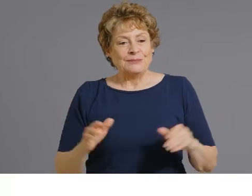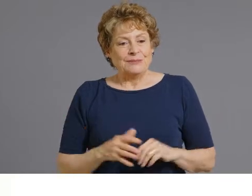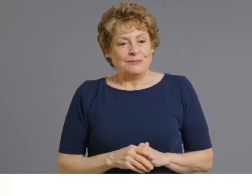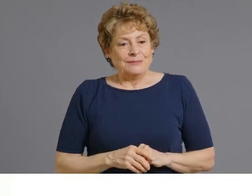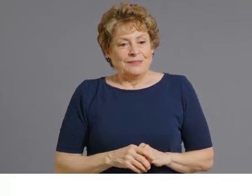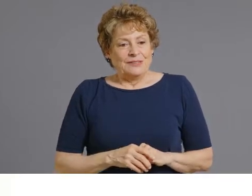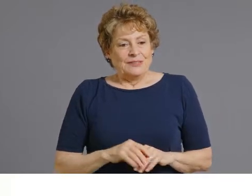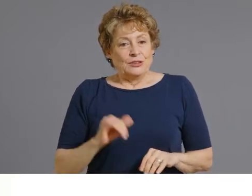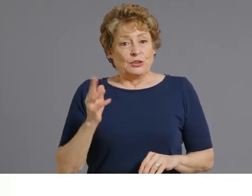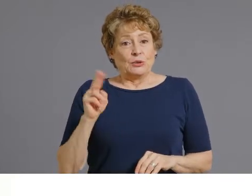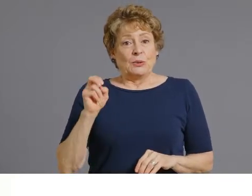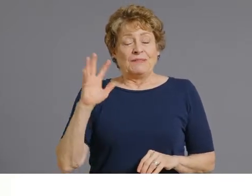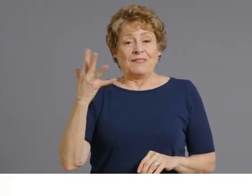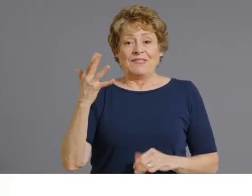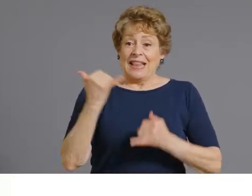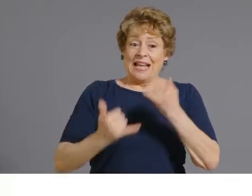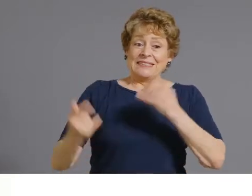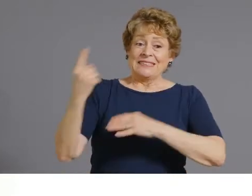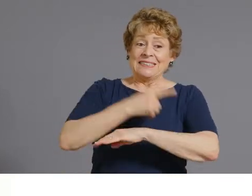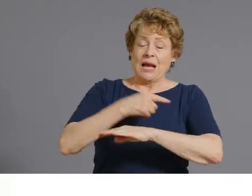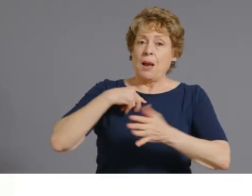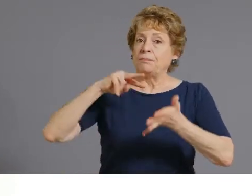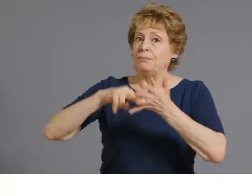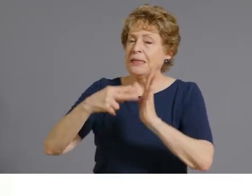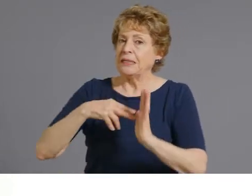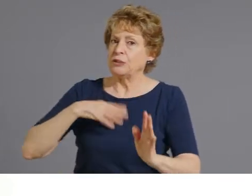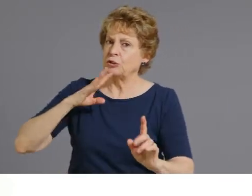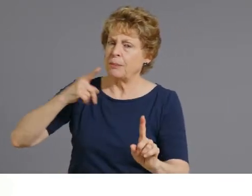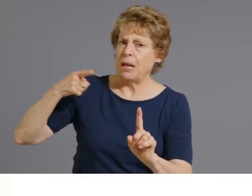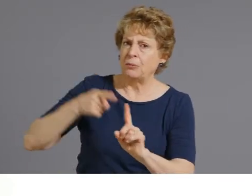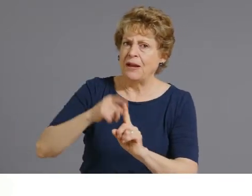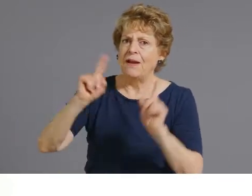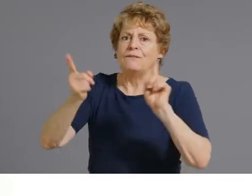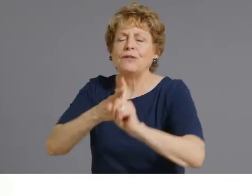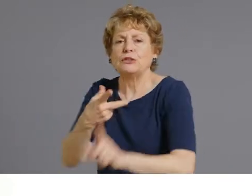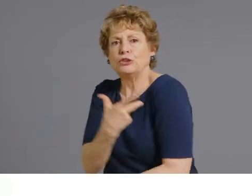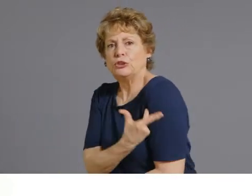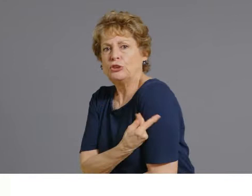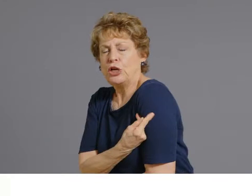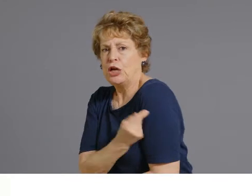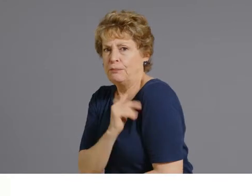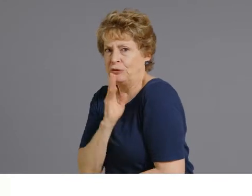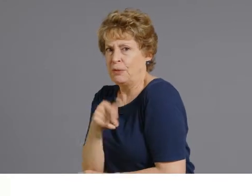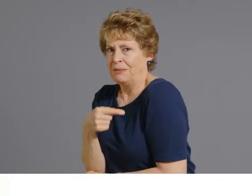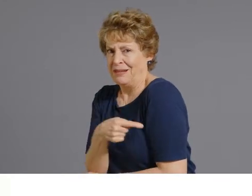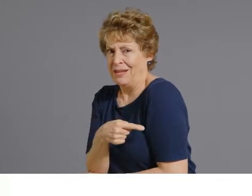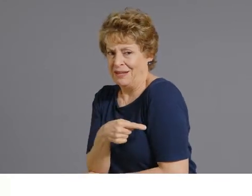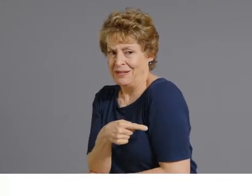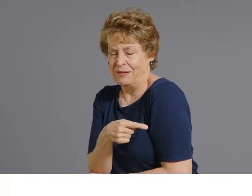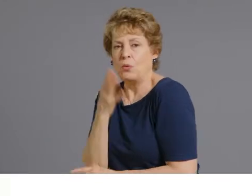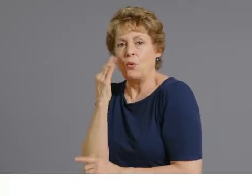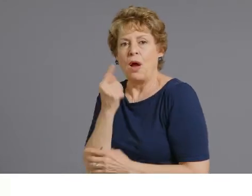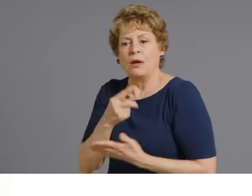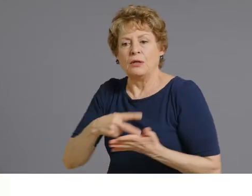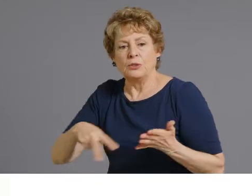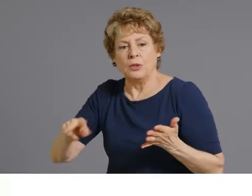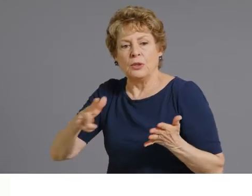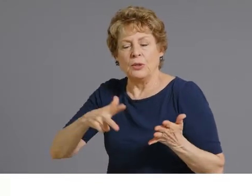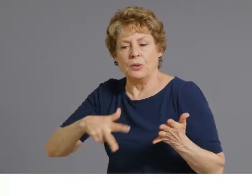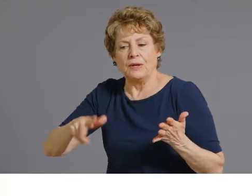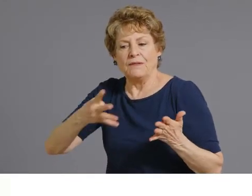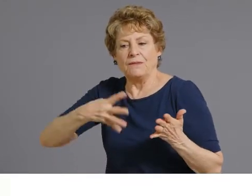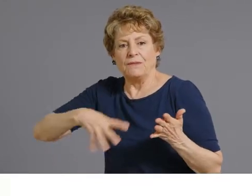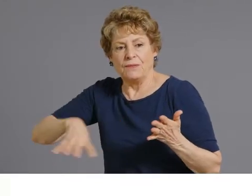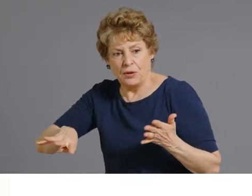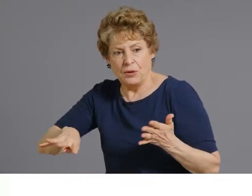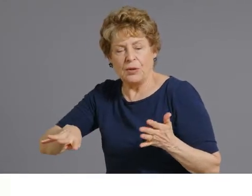last day that you can receive a first dose and then get a second dose appointment at a state site, we will still provide